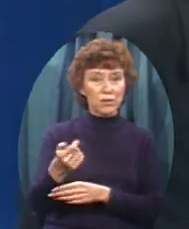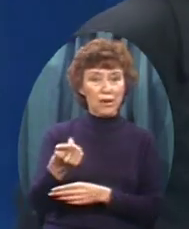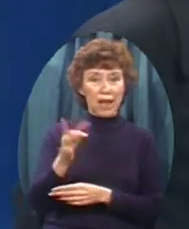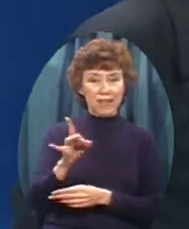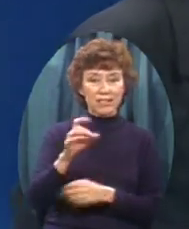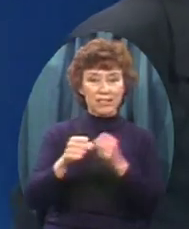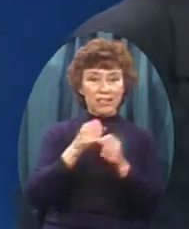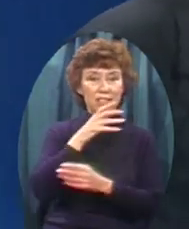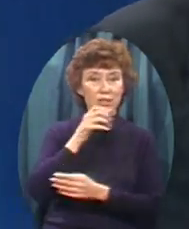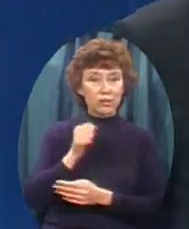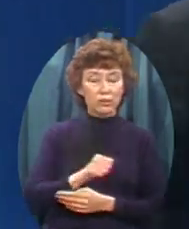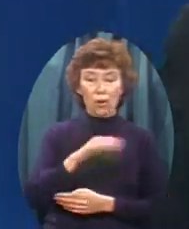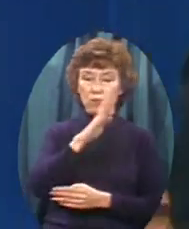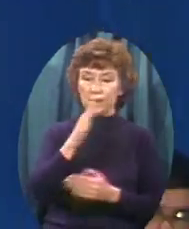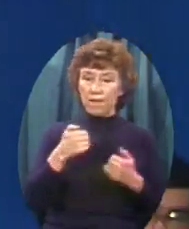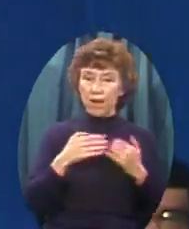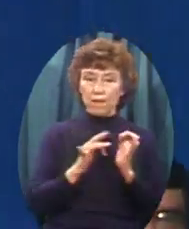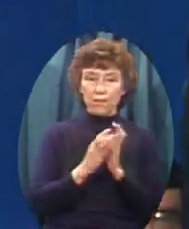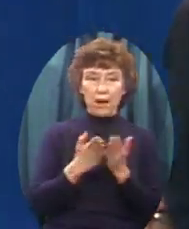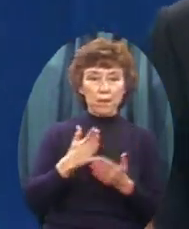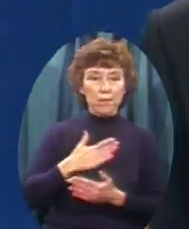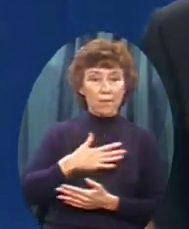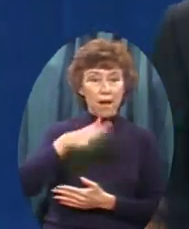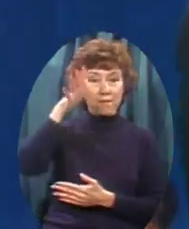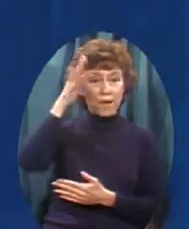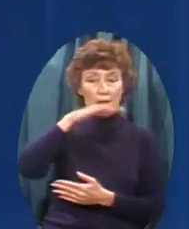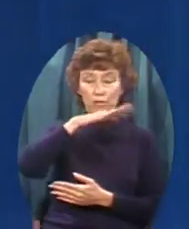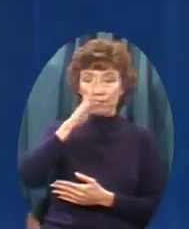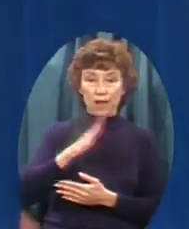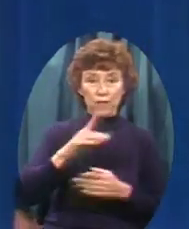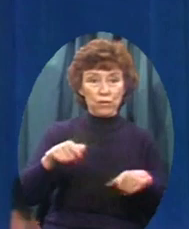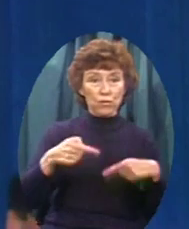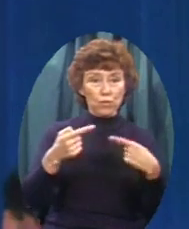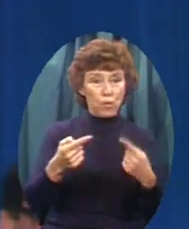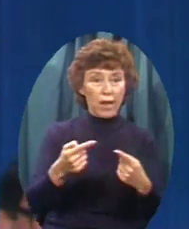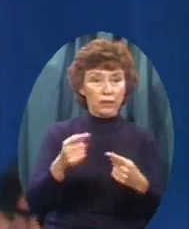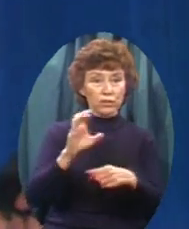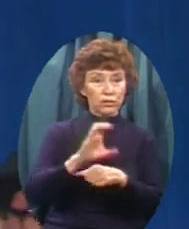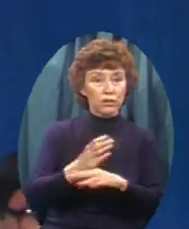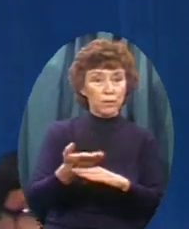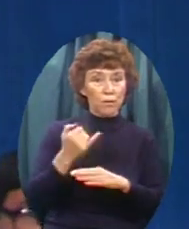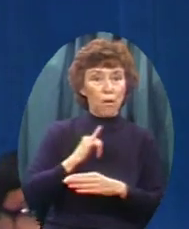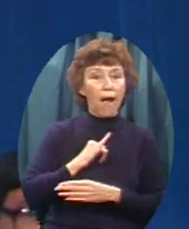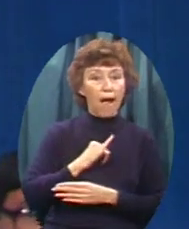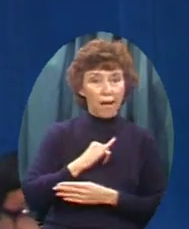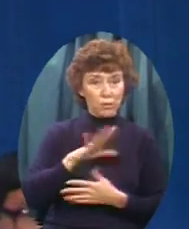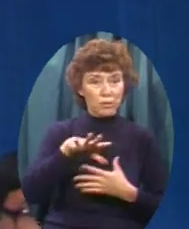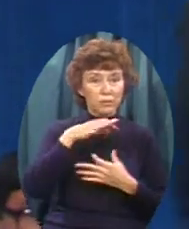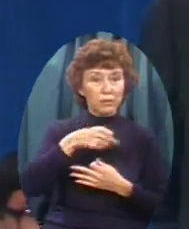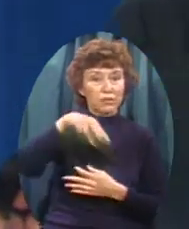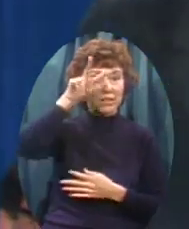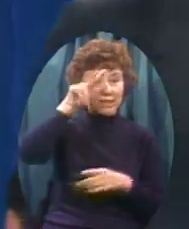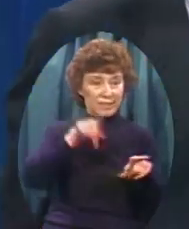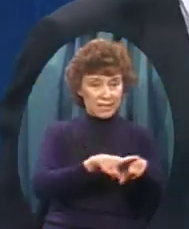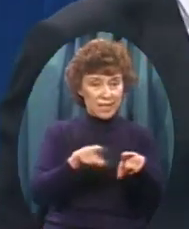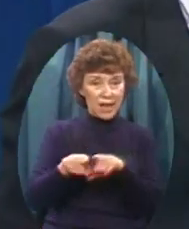Bible My father was never In church in his life His dad before him An atheist I was just as spiritually Ignorant as some of you are But I got all that Change